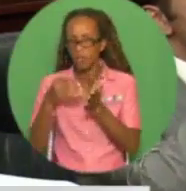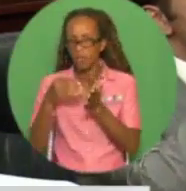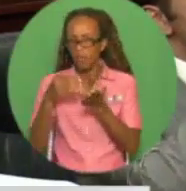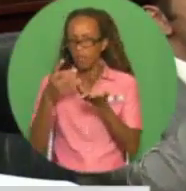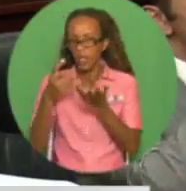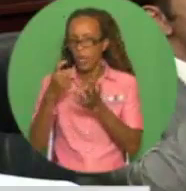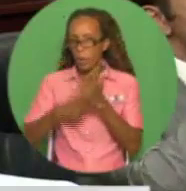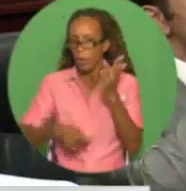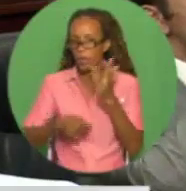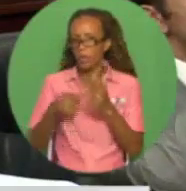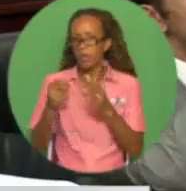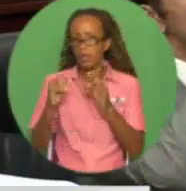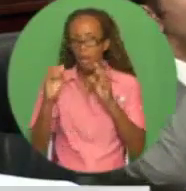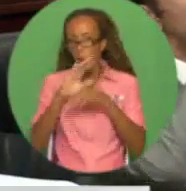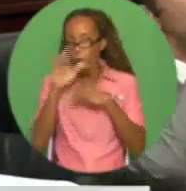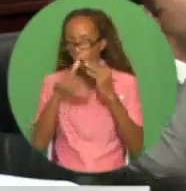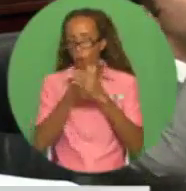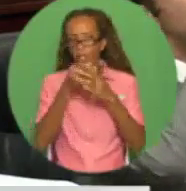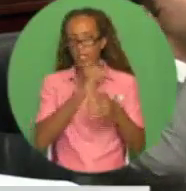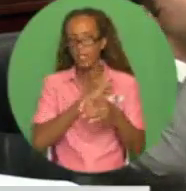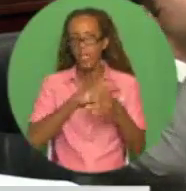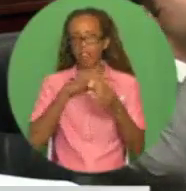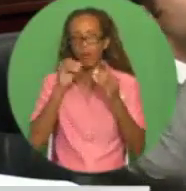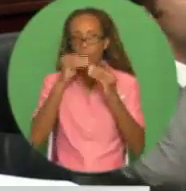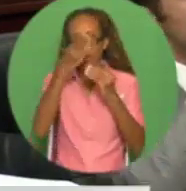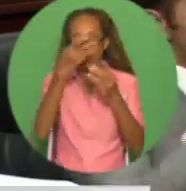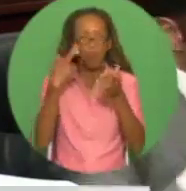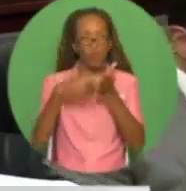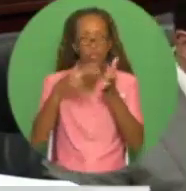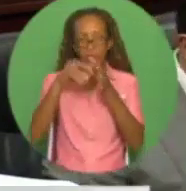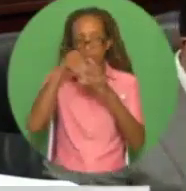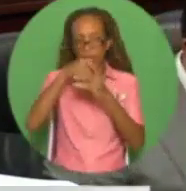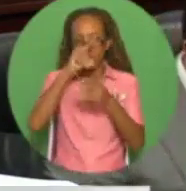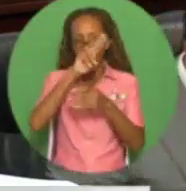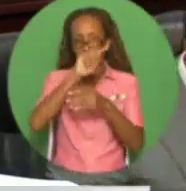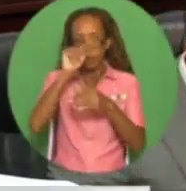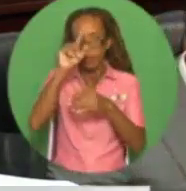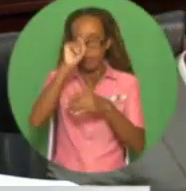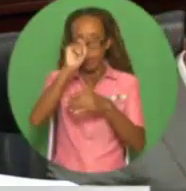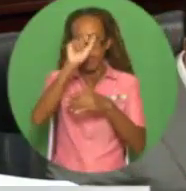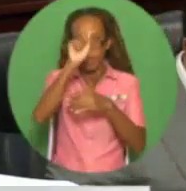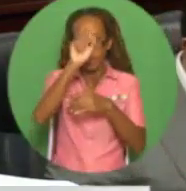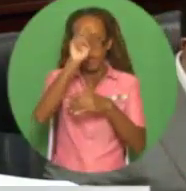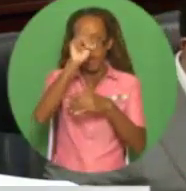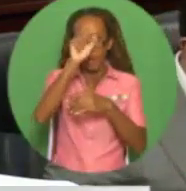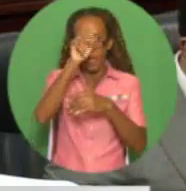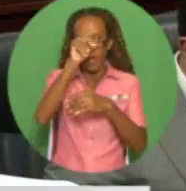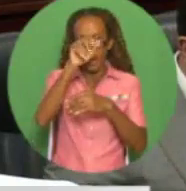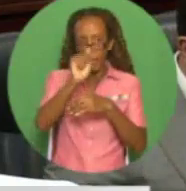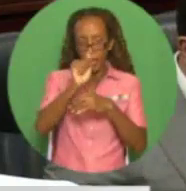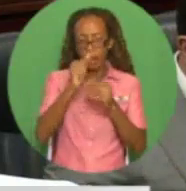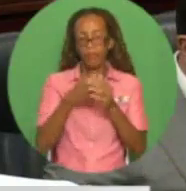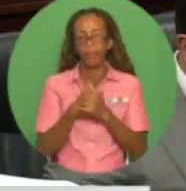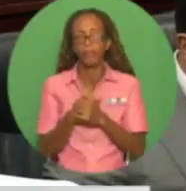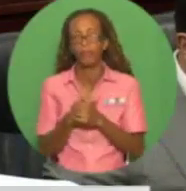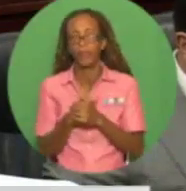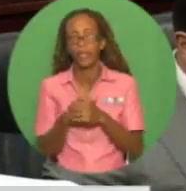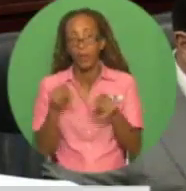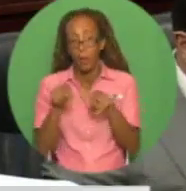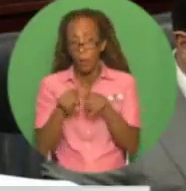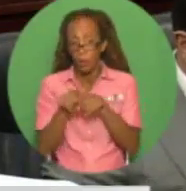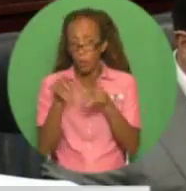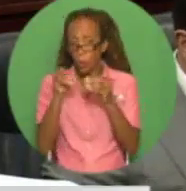funds to the Tamina campus. We are incorporating information and communication technology into the teaching and learning